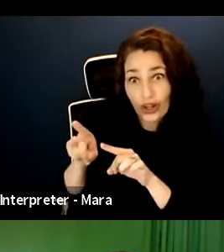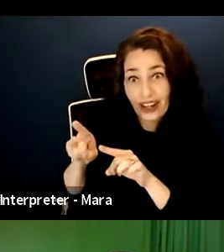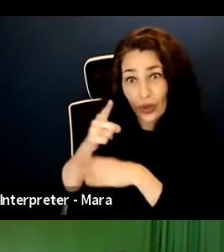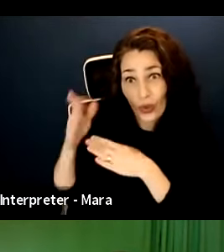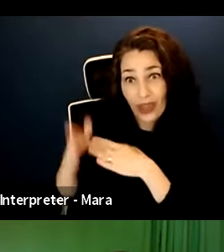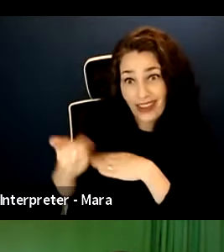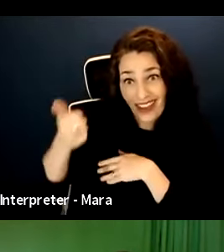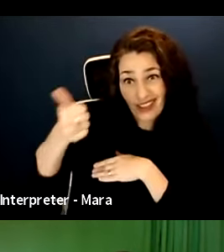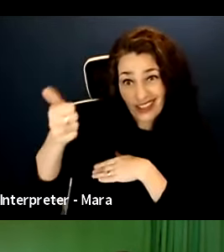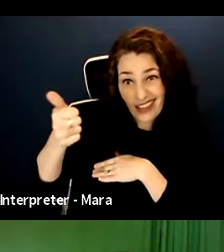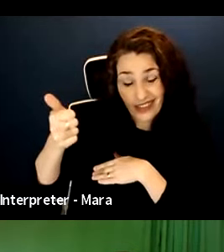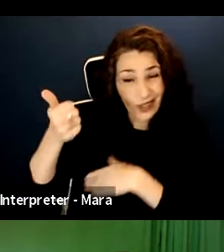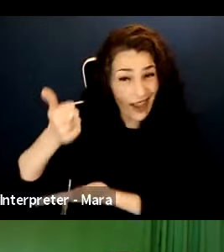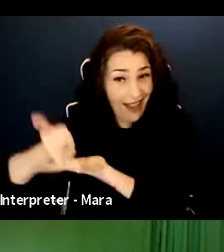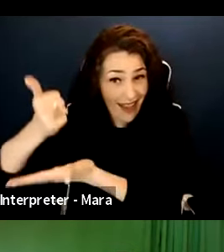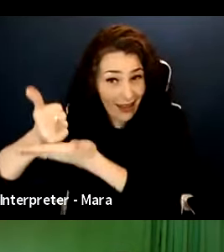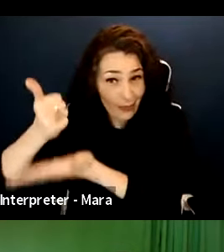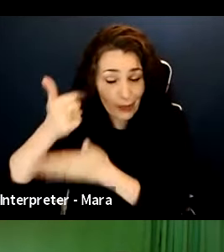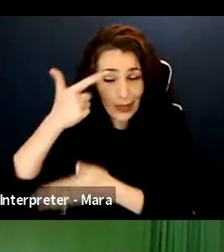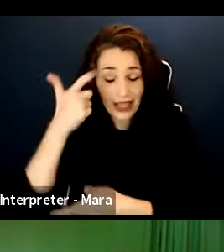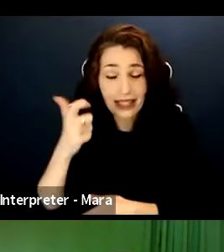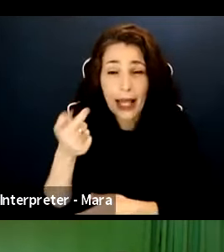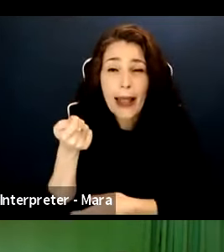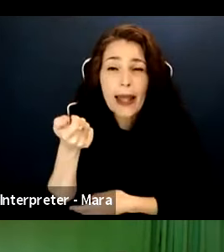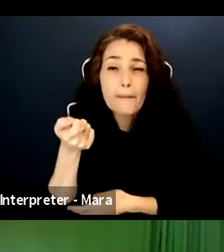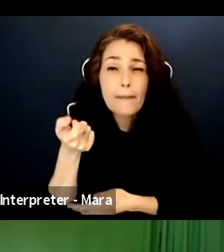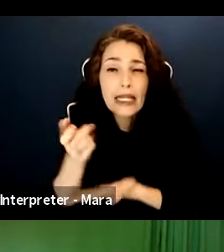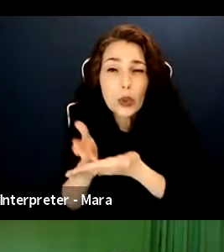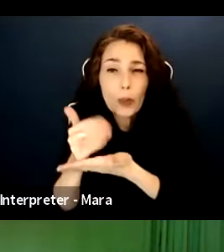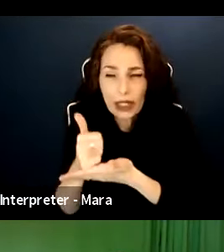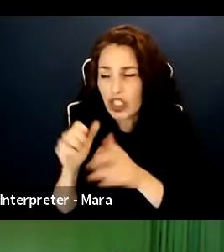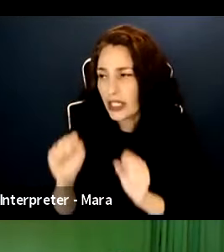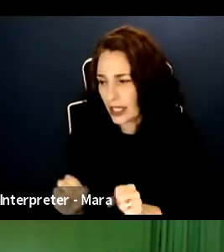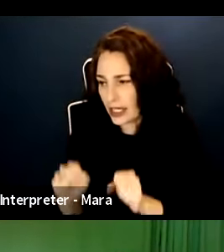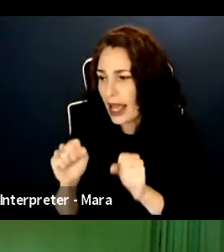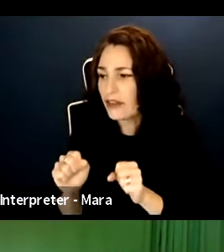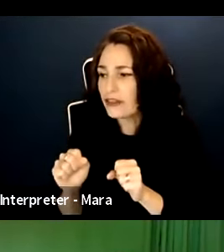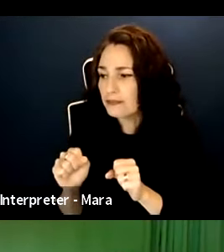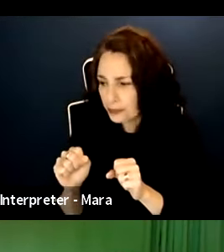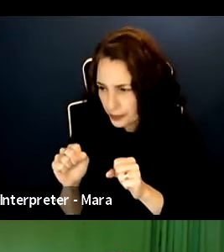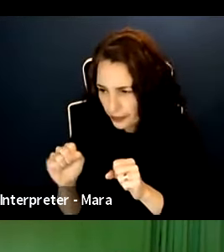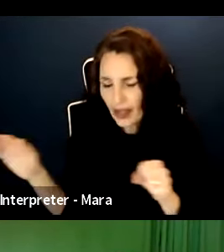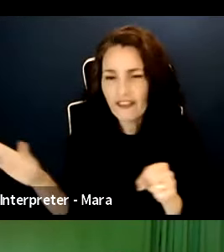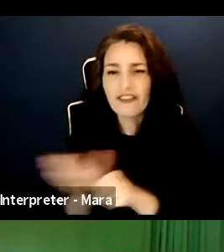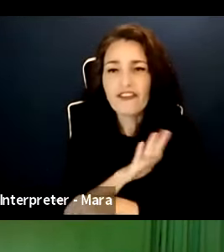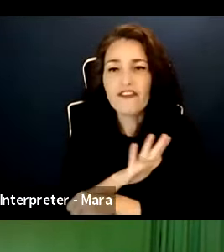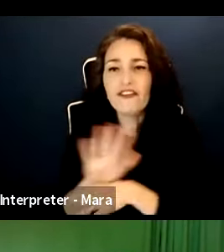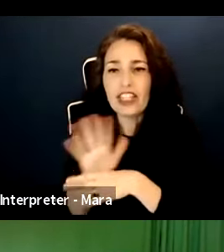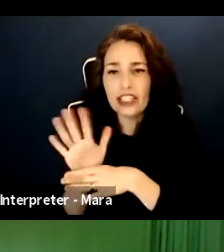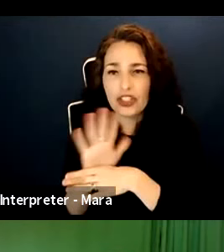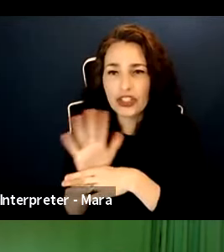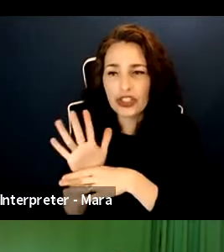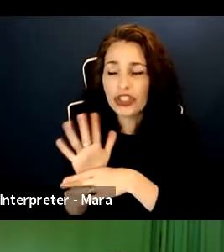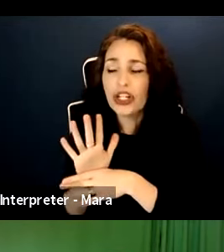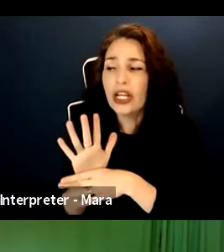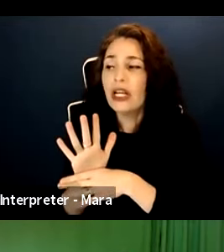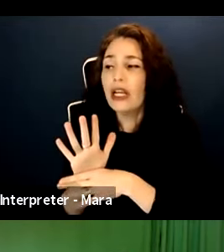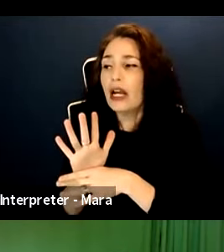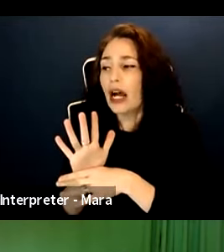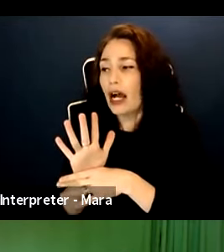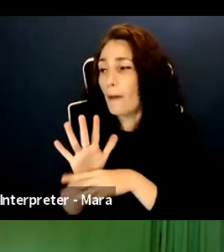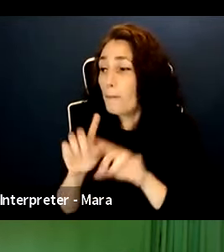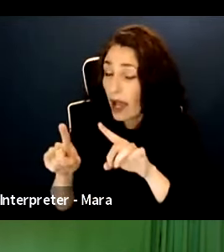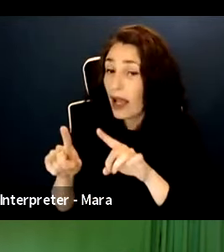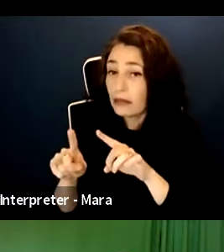has the opportunity not only to do feature films, $20,000 and below, but you can do your episodic work. That is a